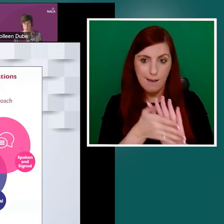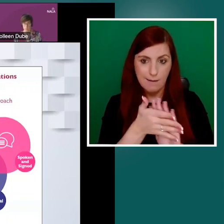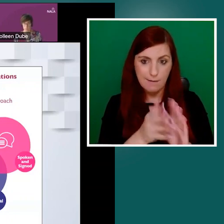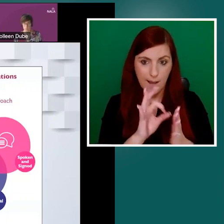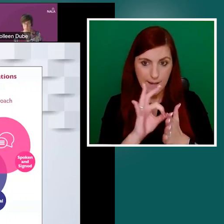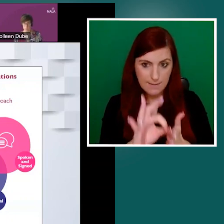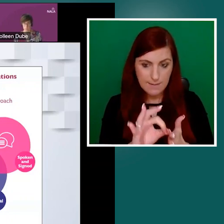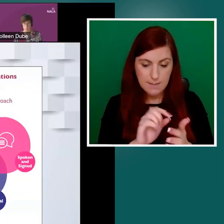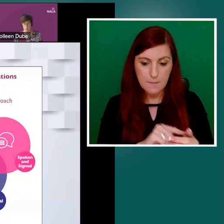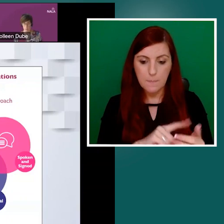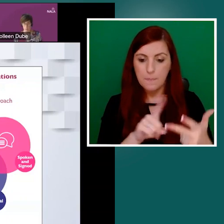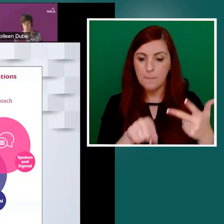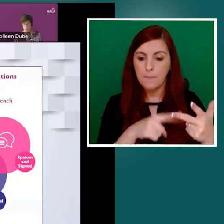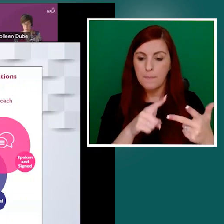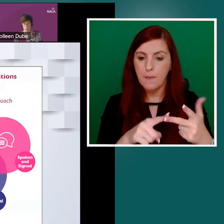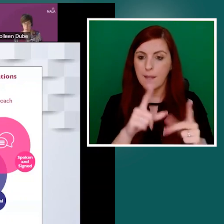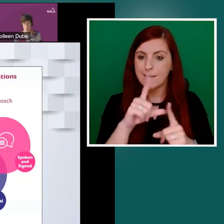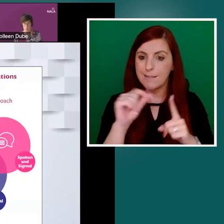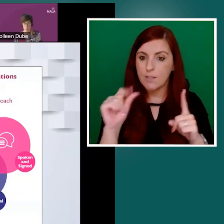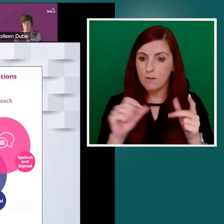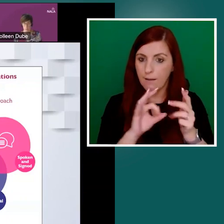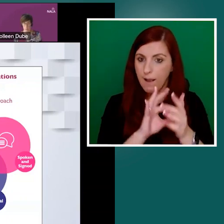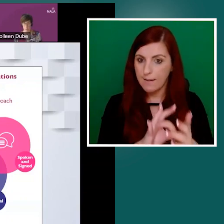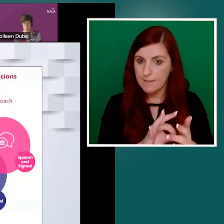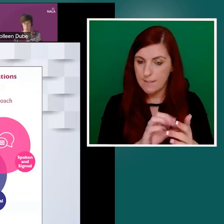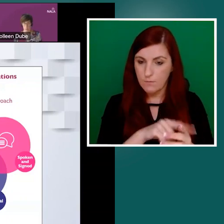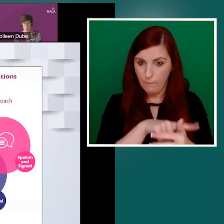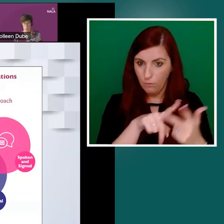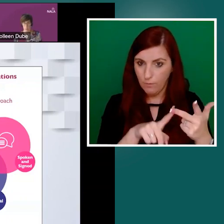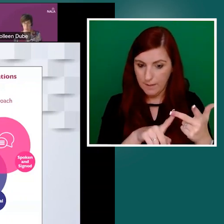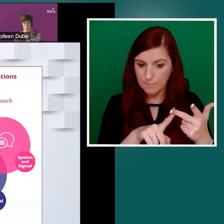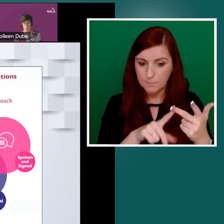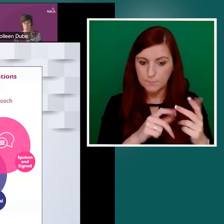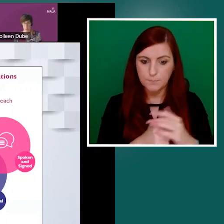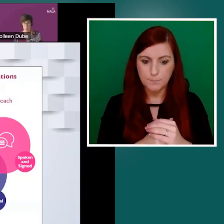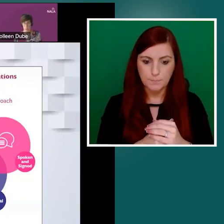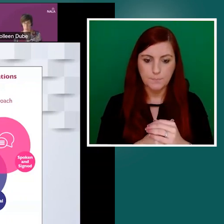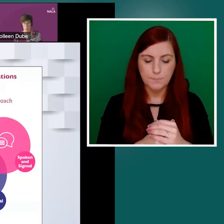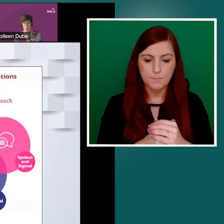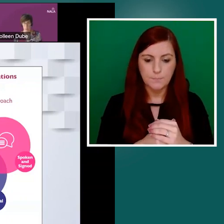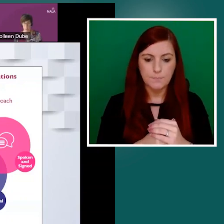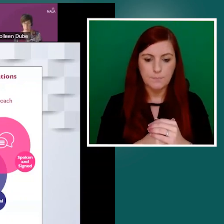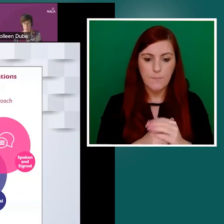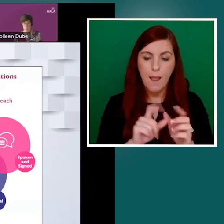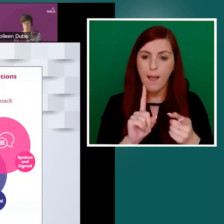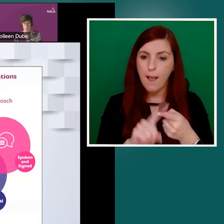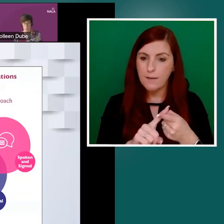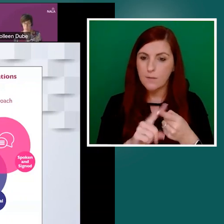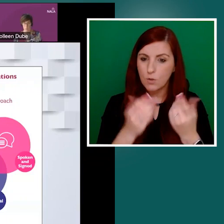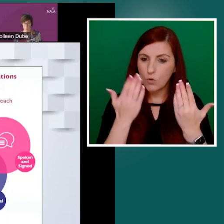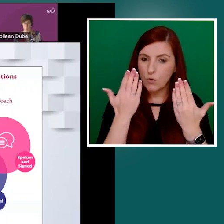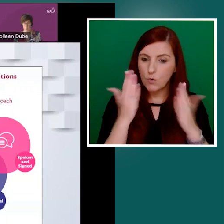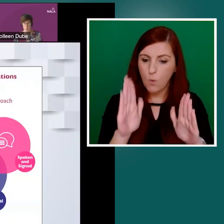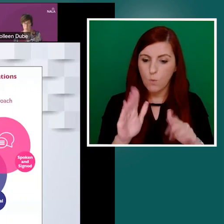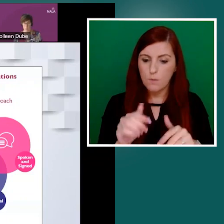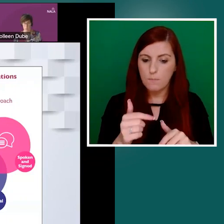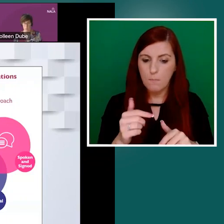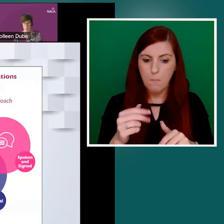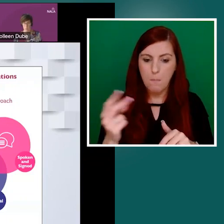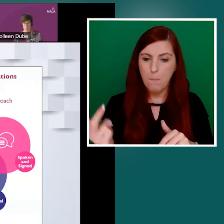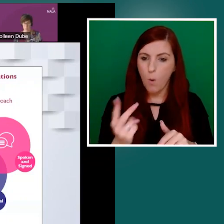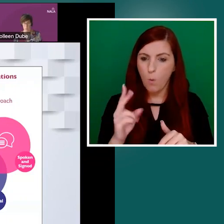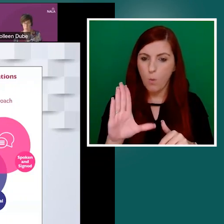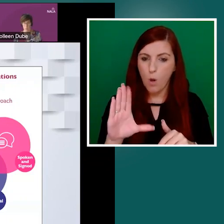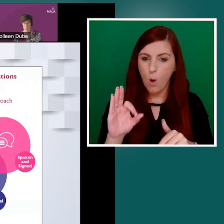And it also shows the two logos then from our organization at the Center for Excellence in Universal Design